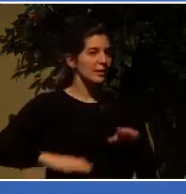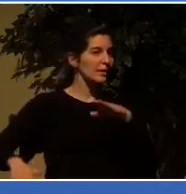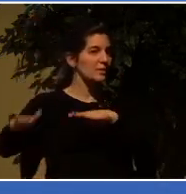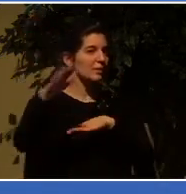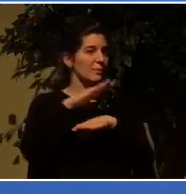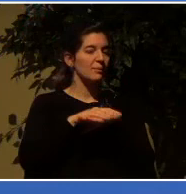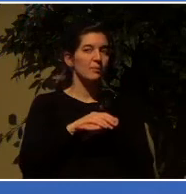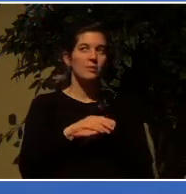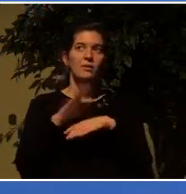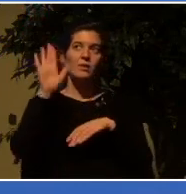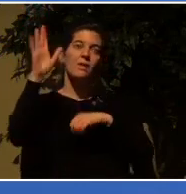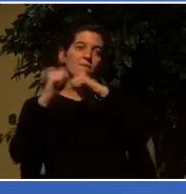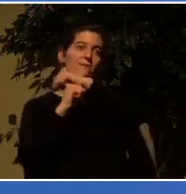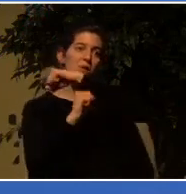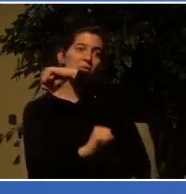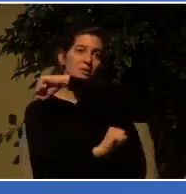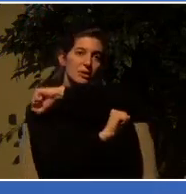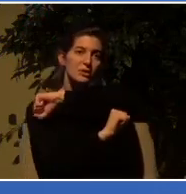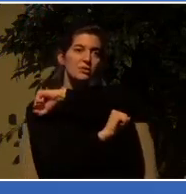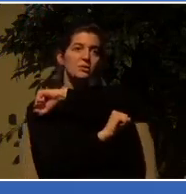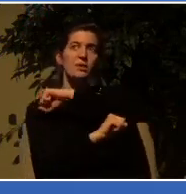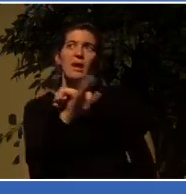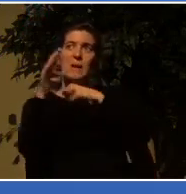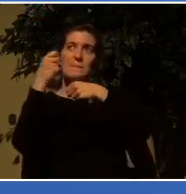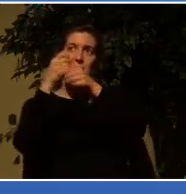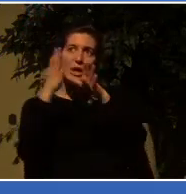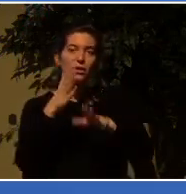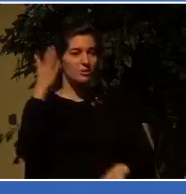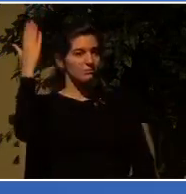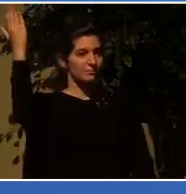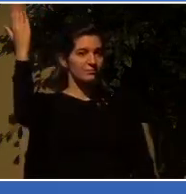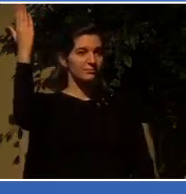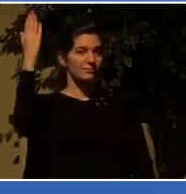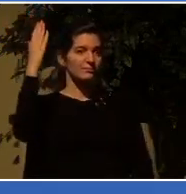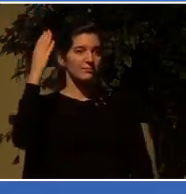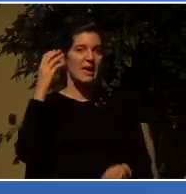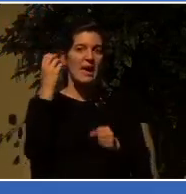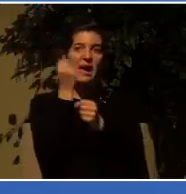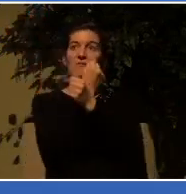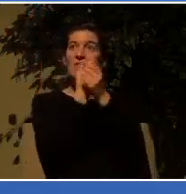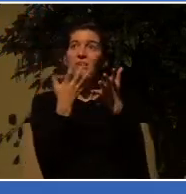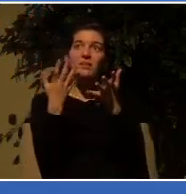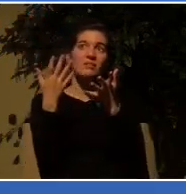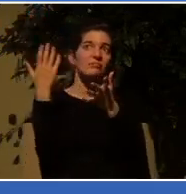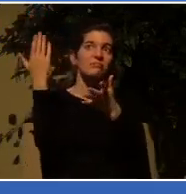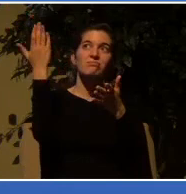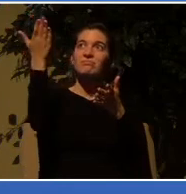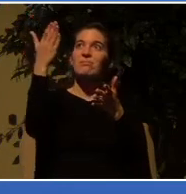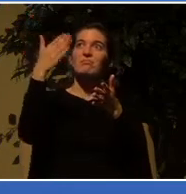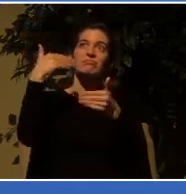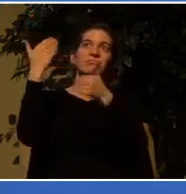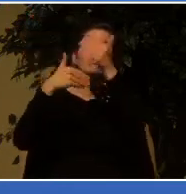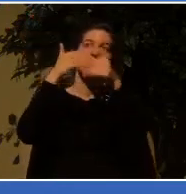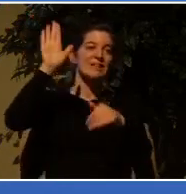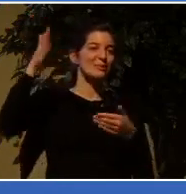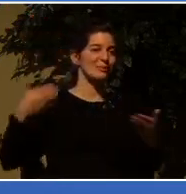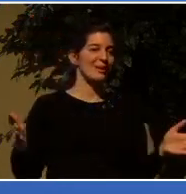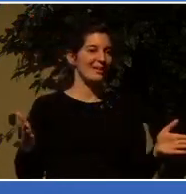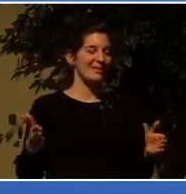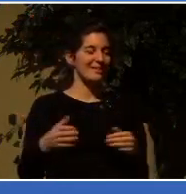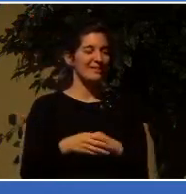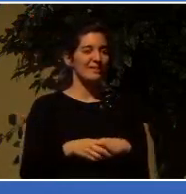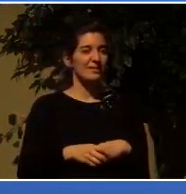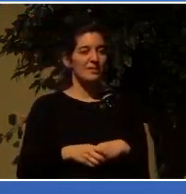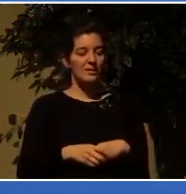maker is God, where everything is done God's way. And whatever happens in